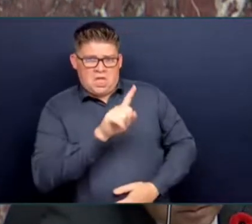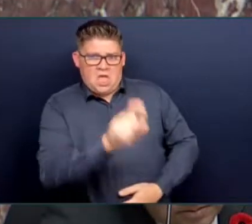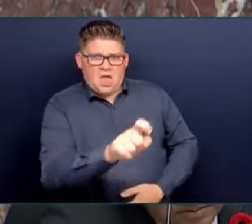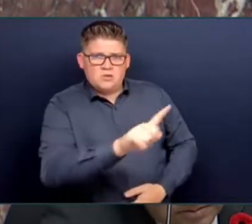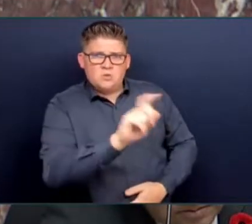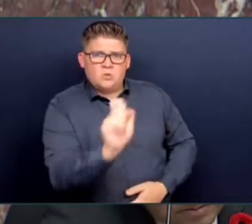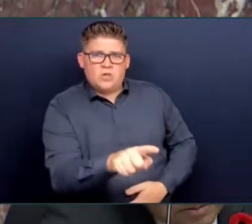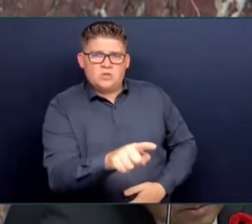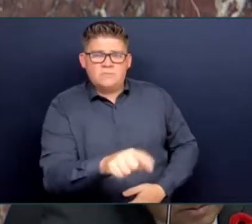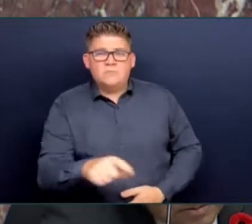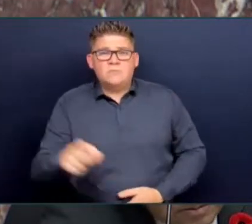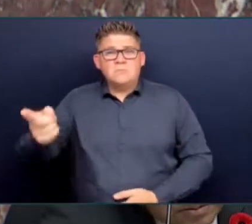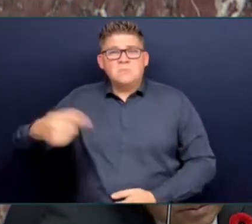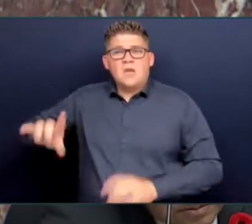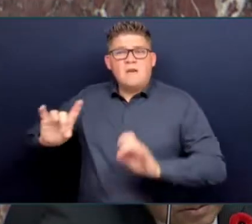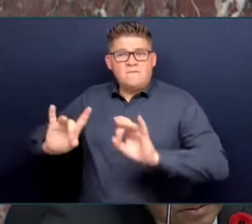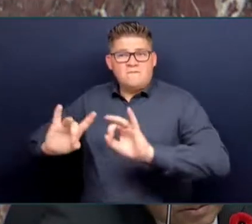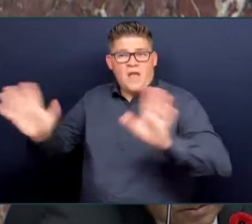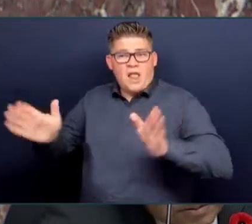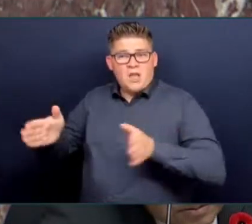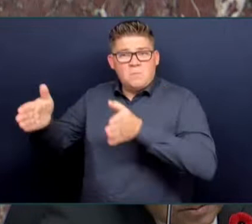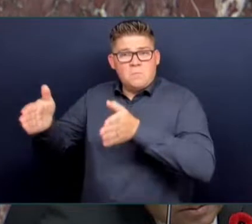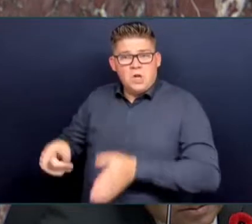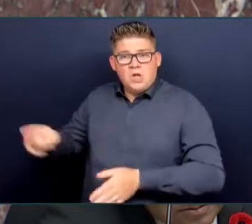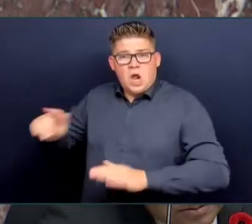consequences again in British Columbia?